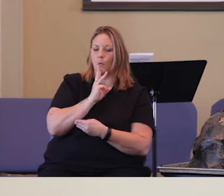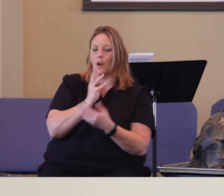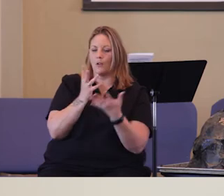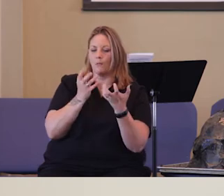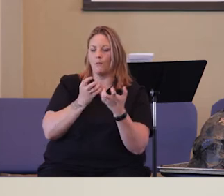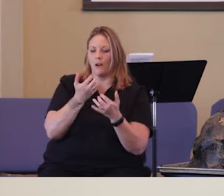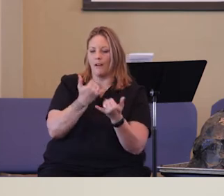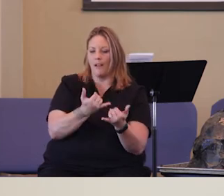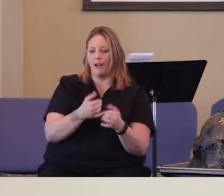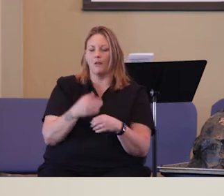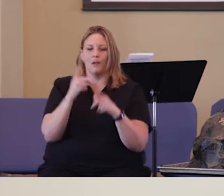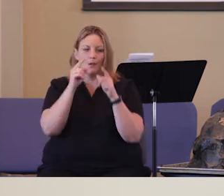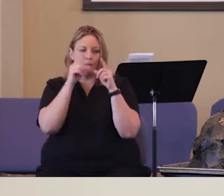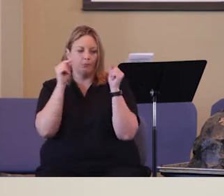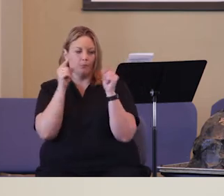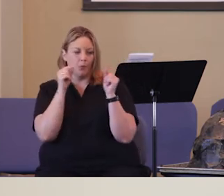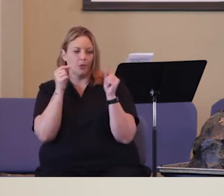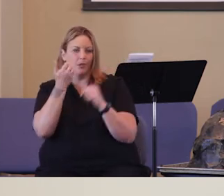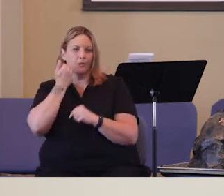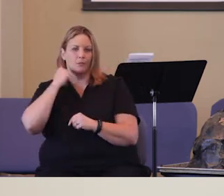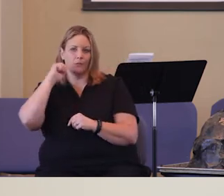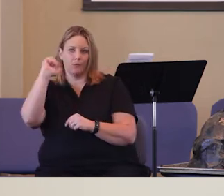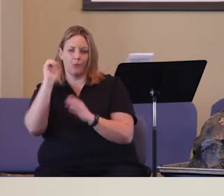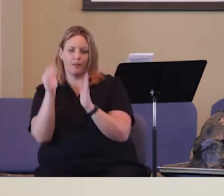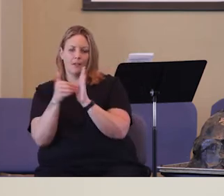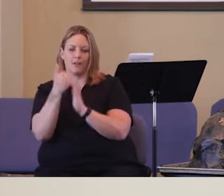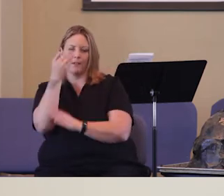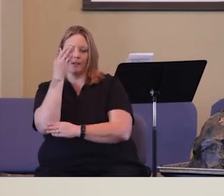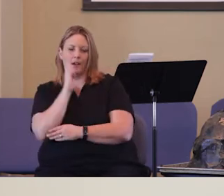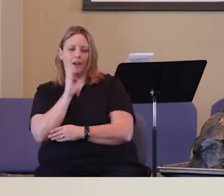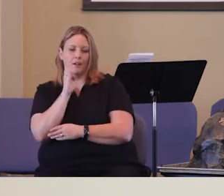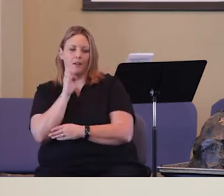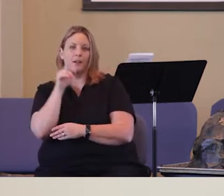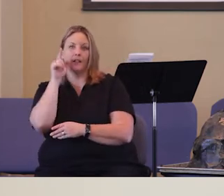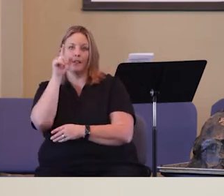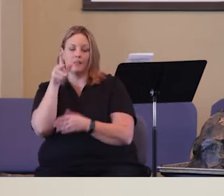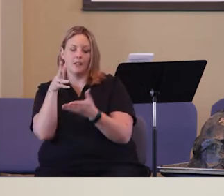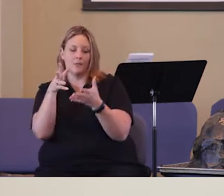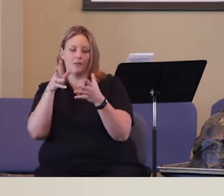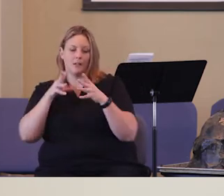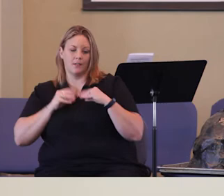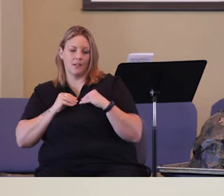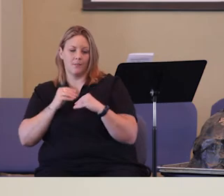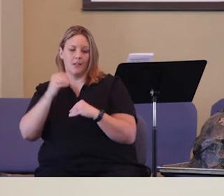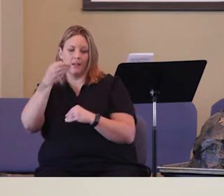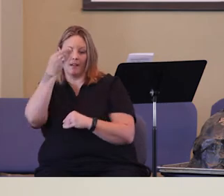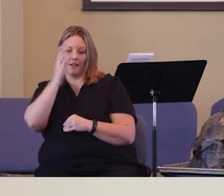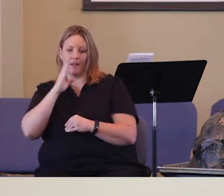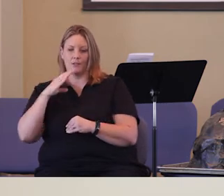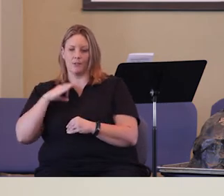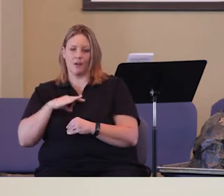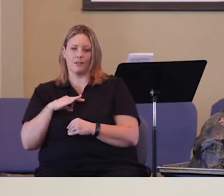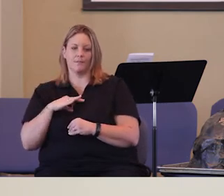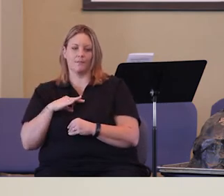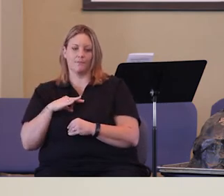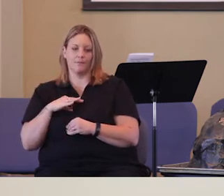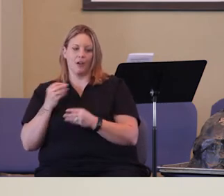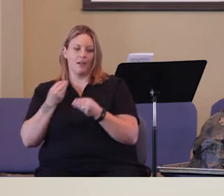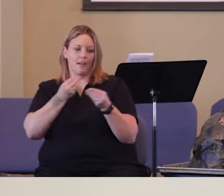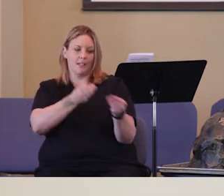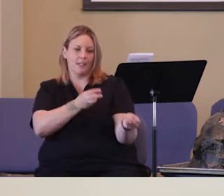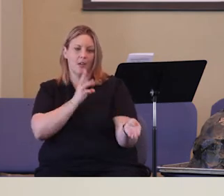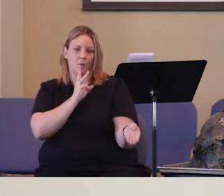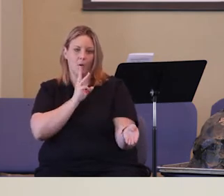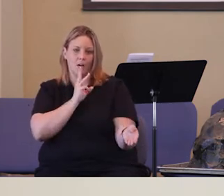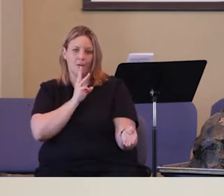water, we want it now. Moses was rebelling against God because he was taking God's credit for what God was going to do in